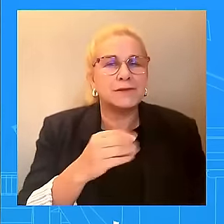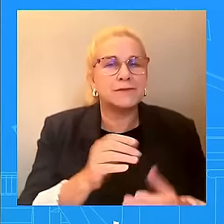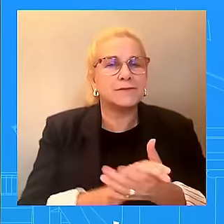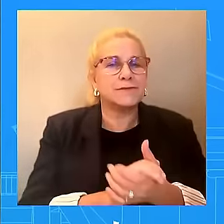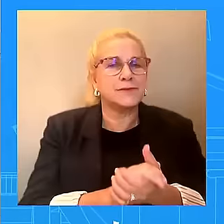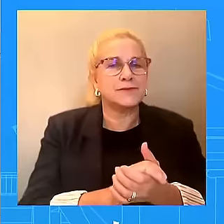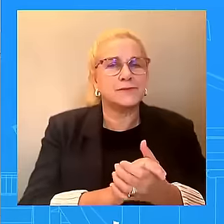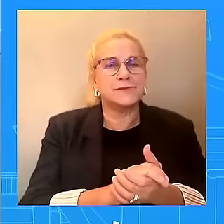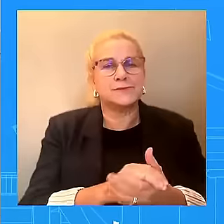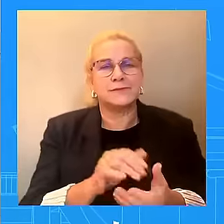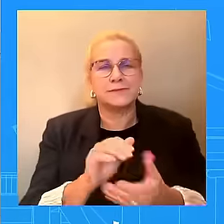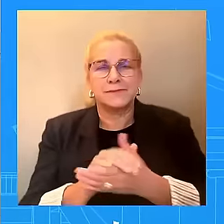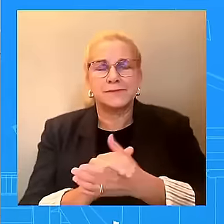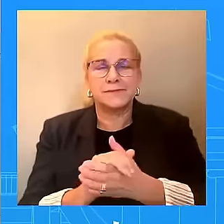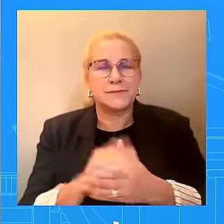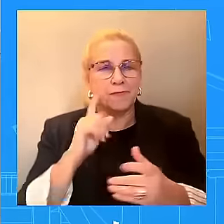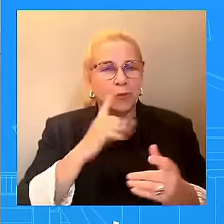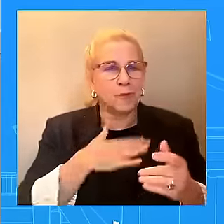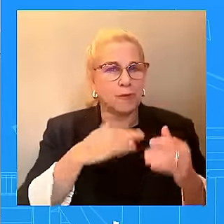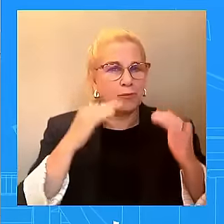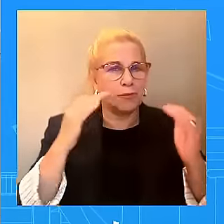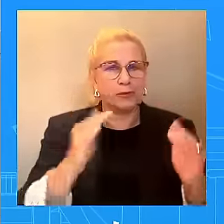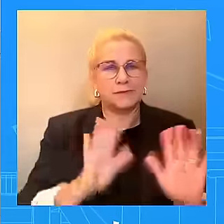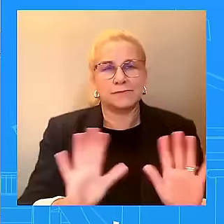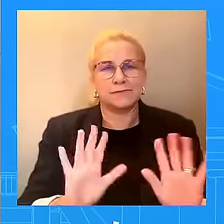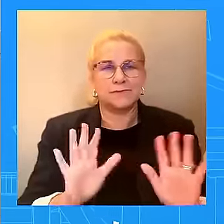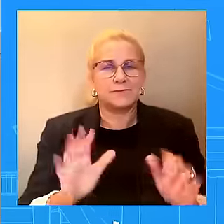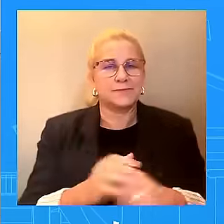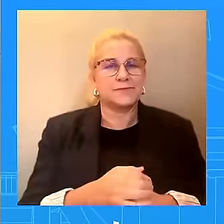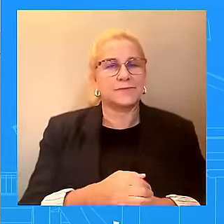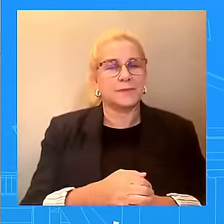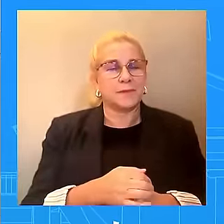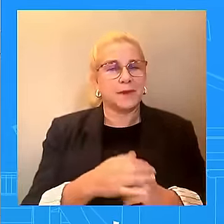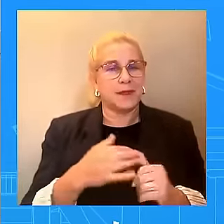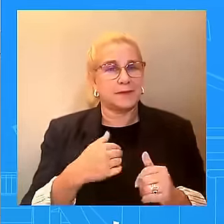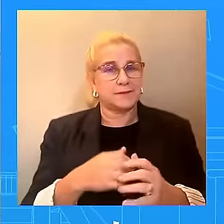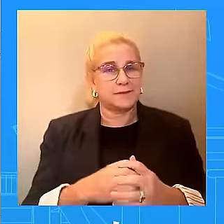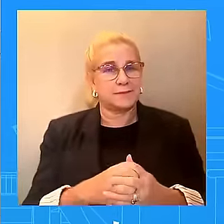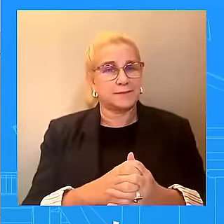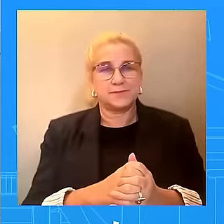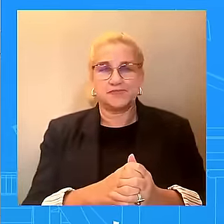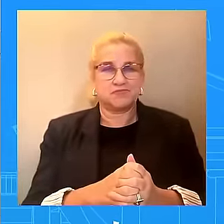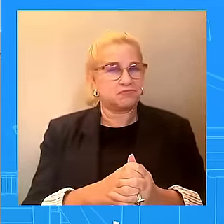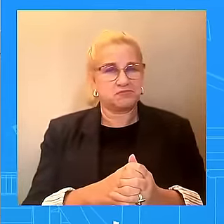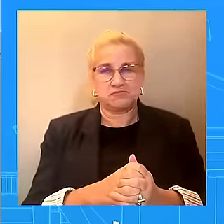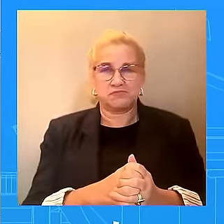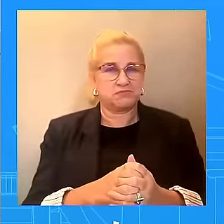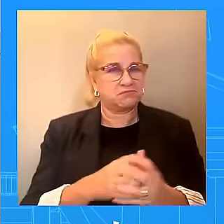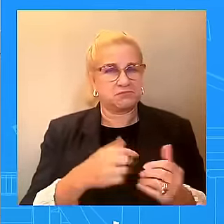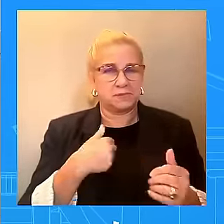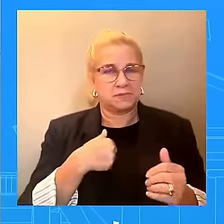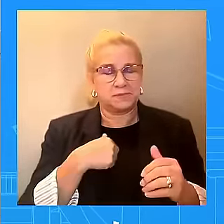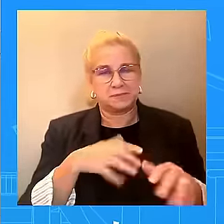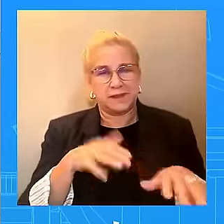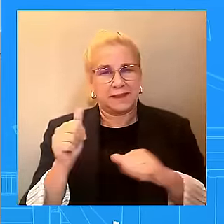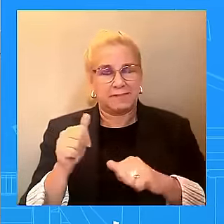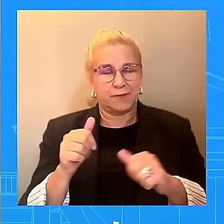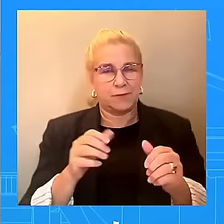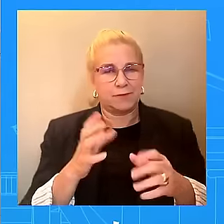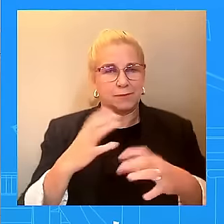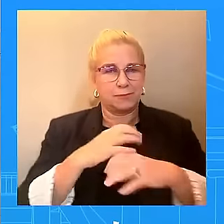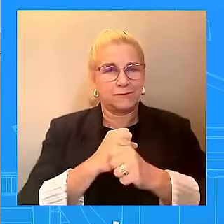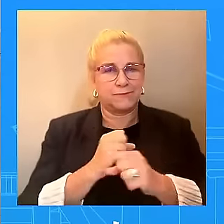briefing room, are you? Unless you want me to. Do you want me to leave the briefing room? No, sure don't. All right. Okay. So the arms dealer